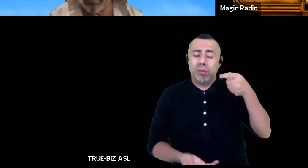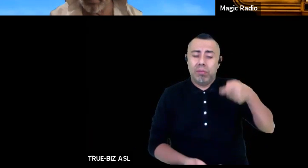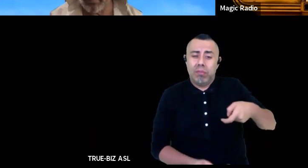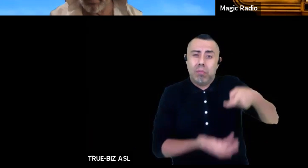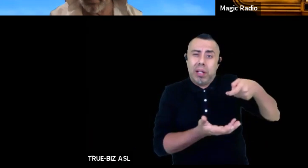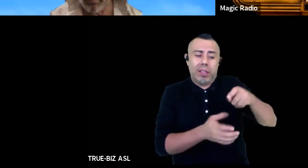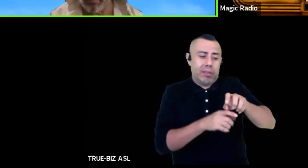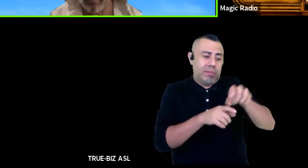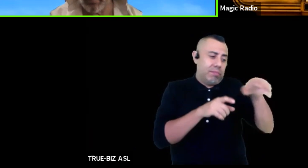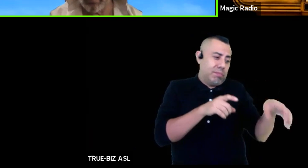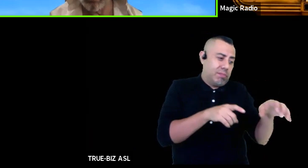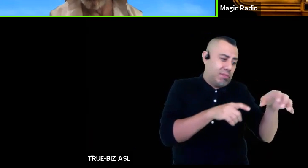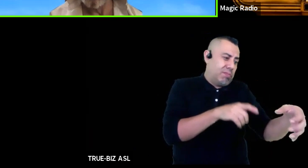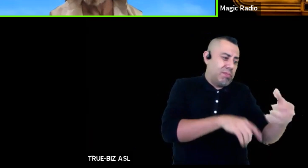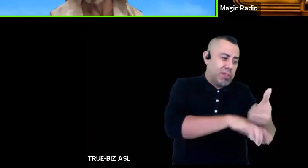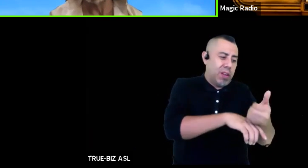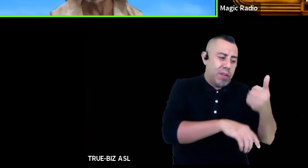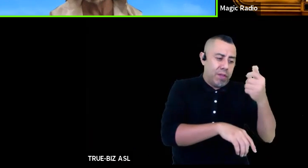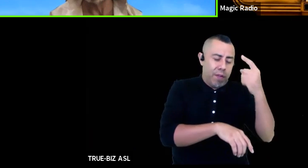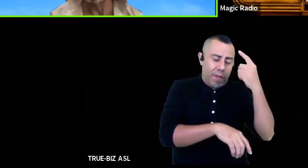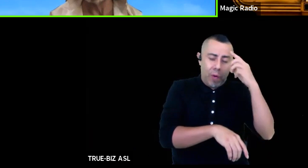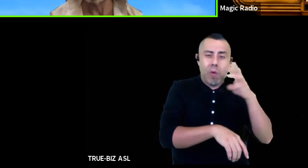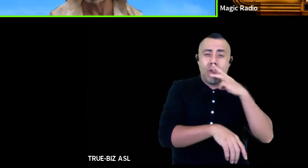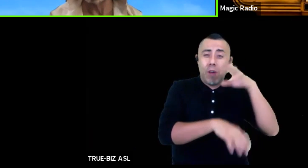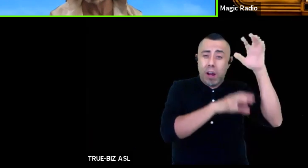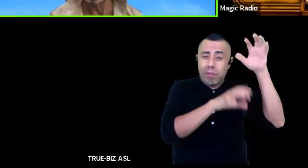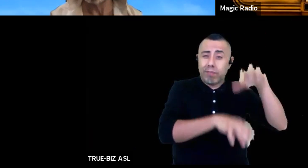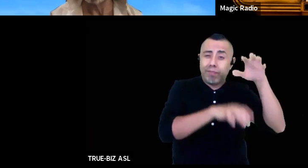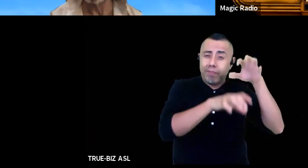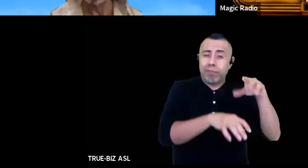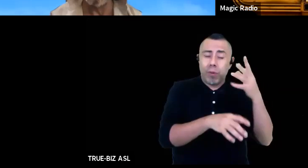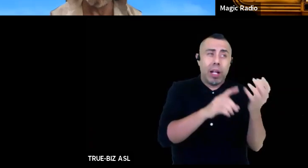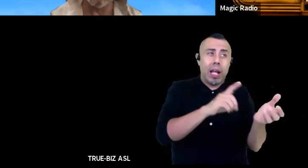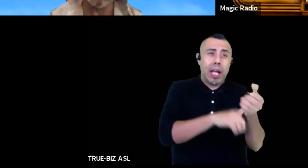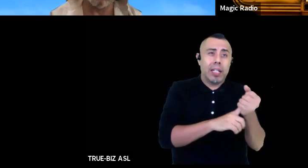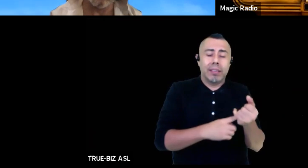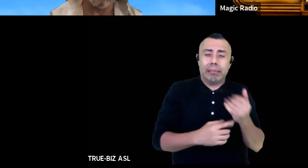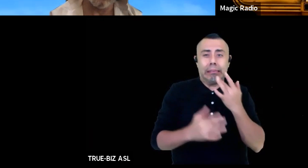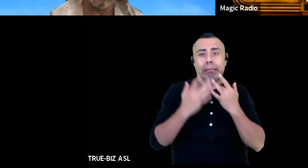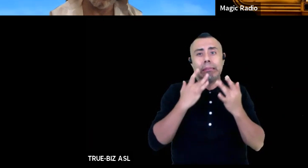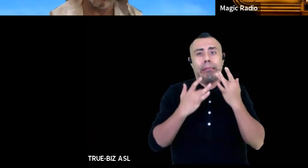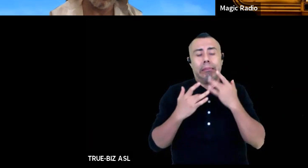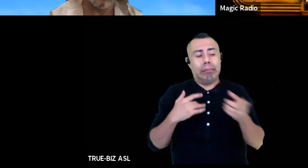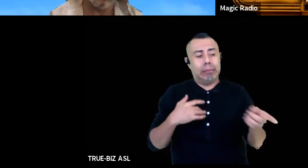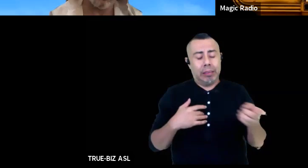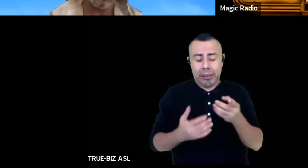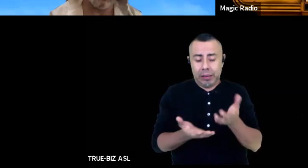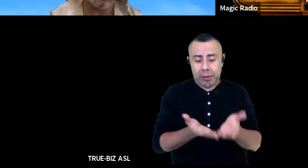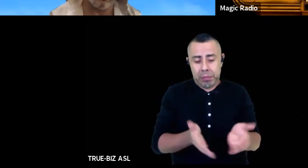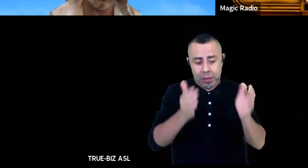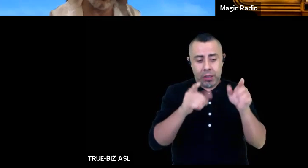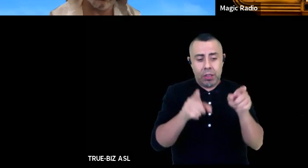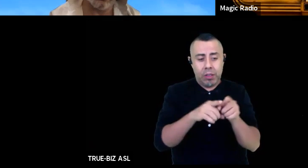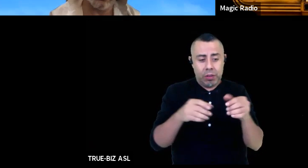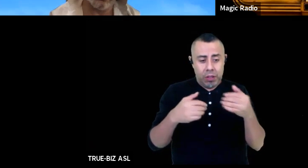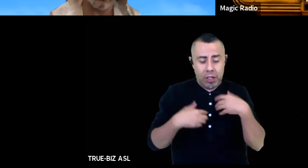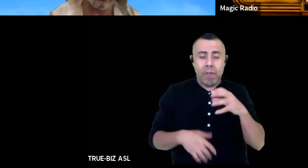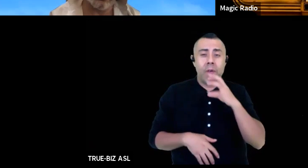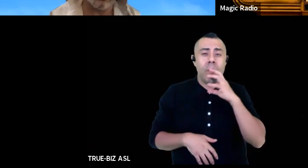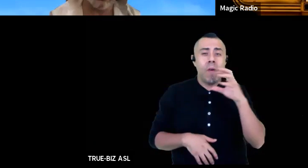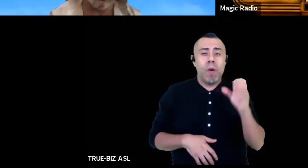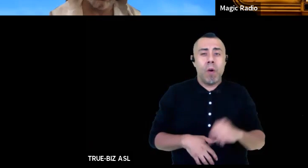and collect rain at present also on the side of the boat is an old radio from which the sky